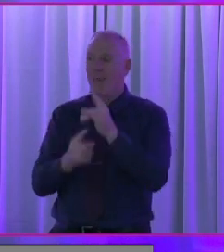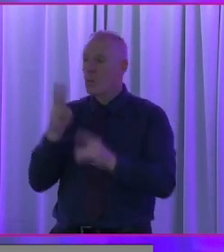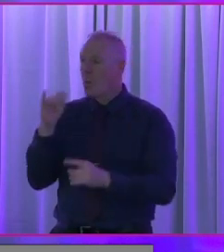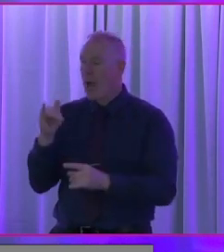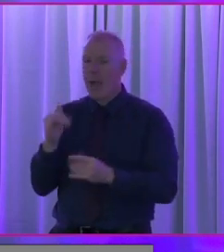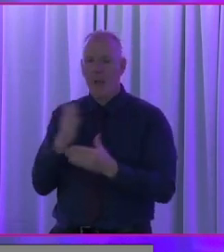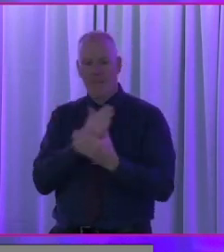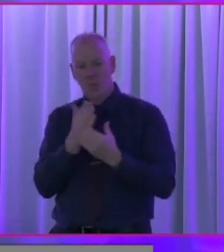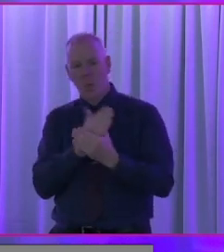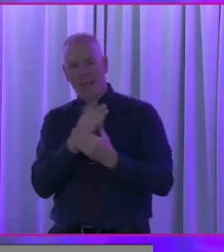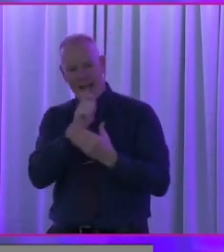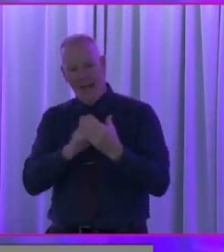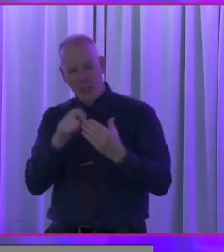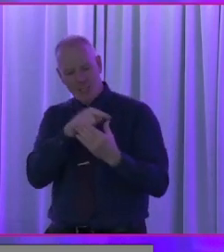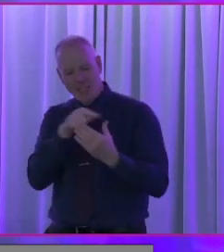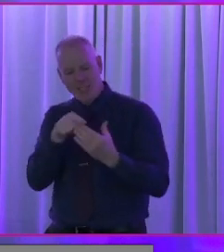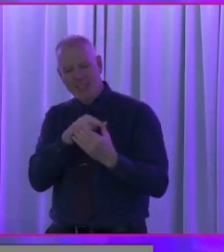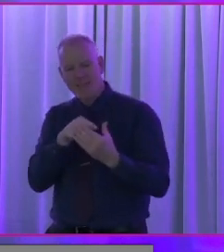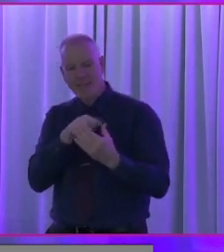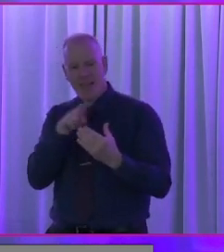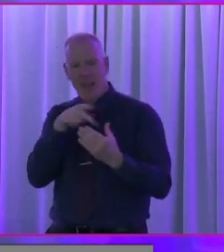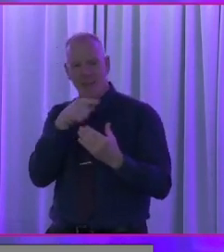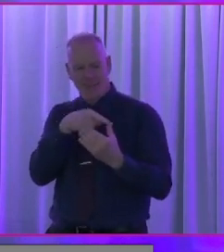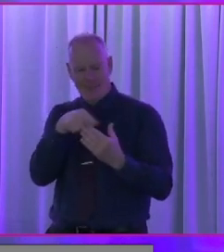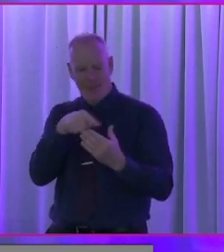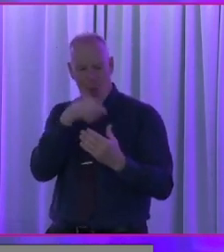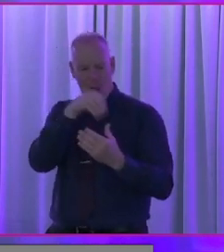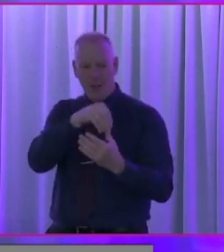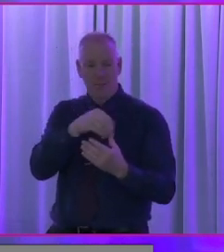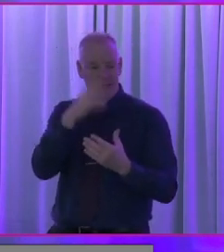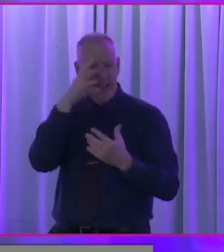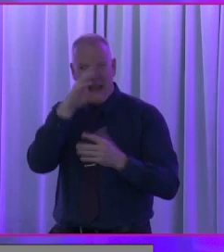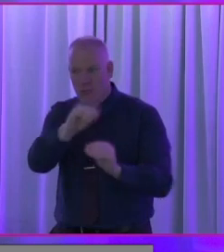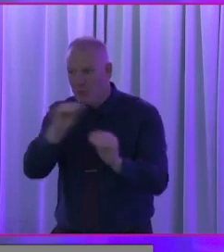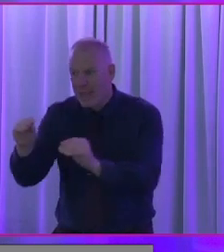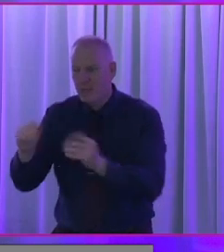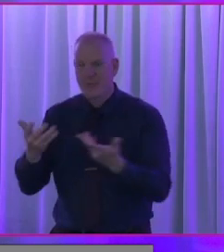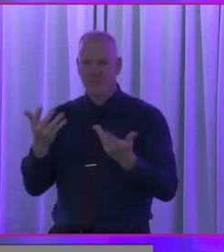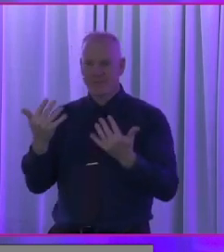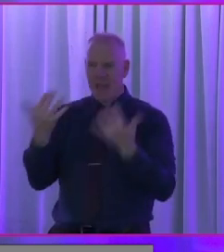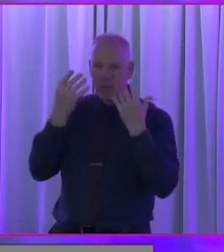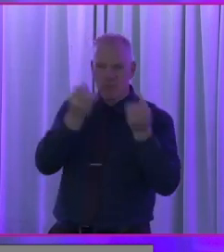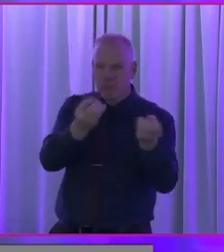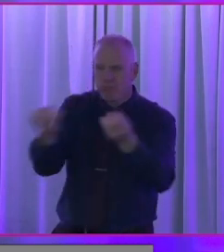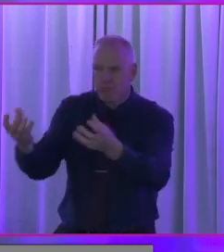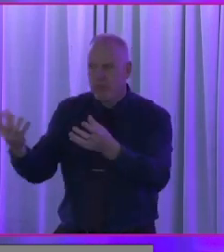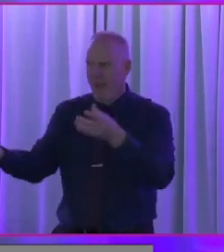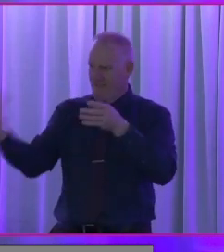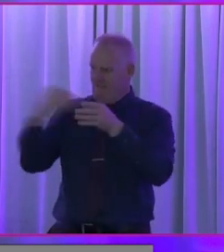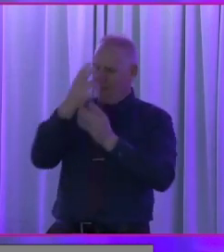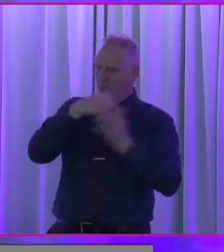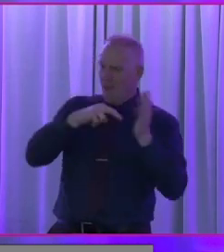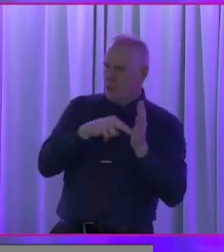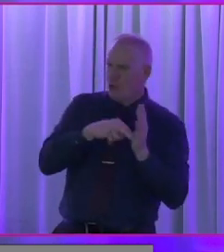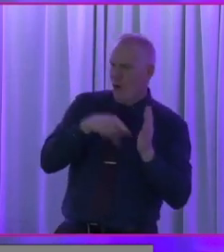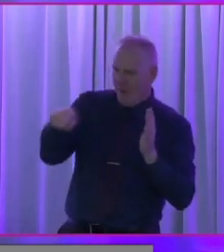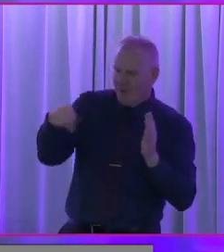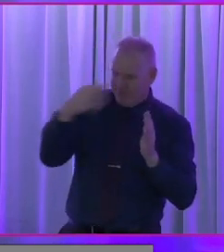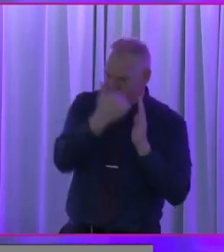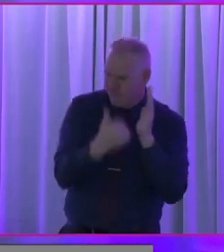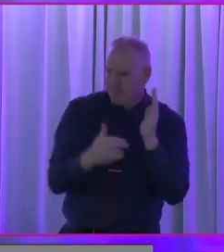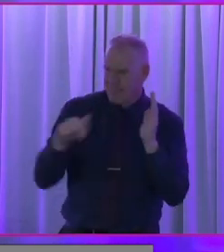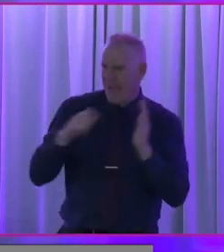in between electoral events. You know, it is education, it's information, it's getting people onto the electoral register. So